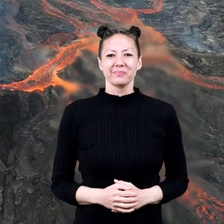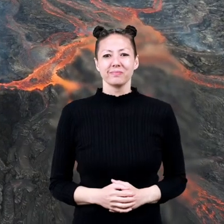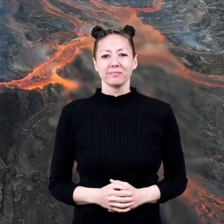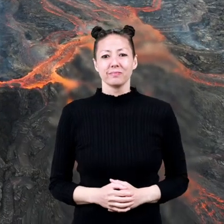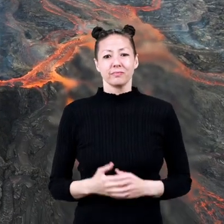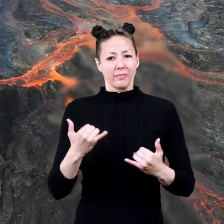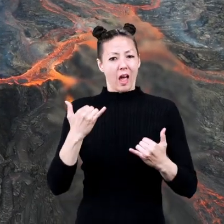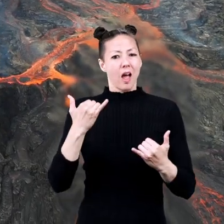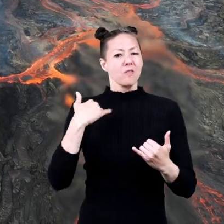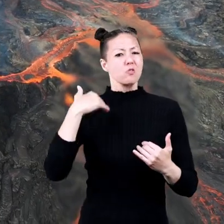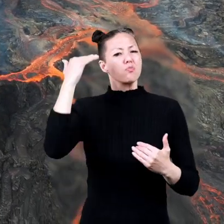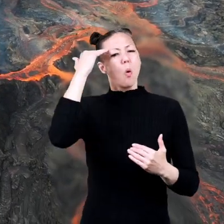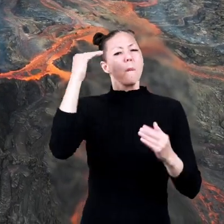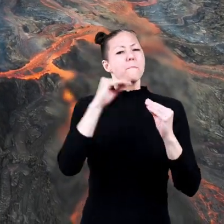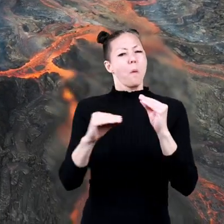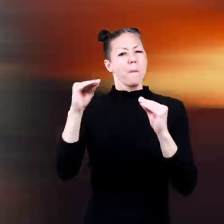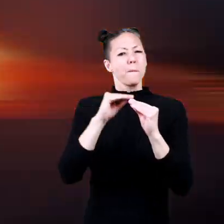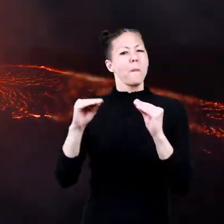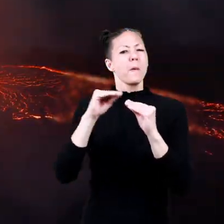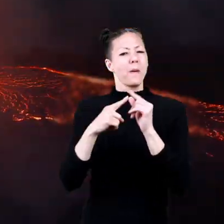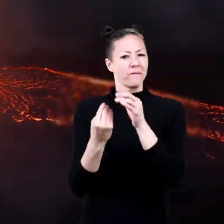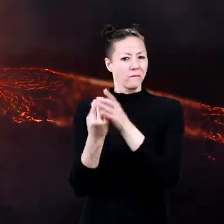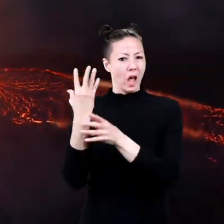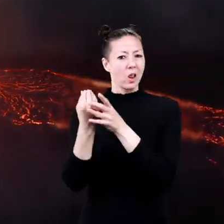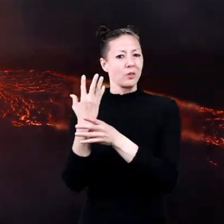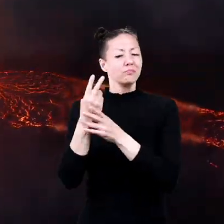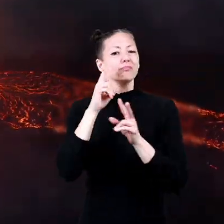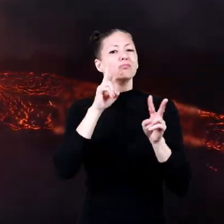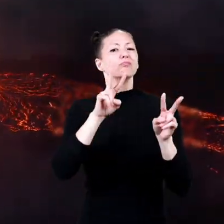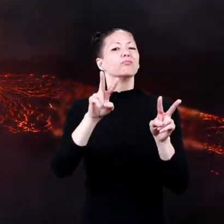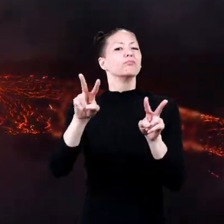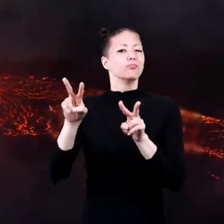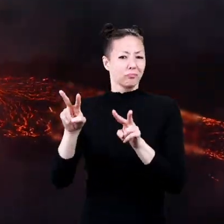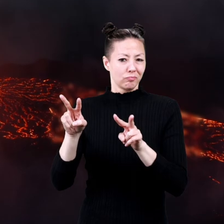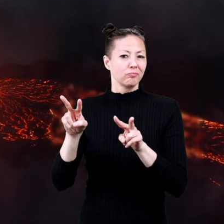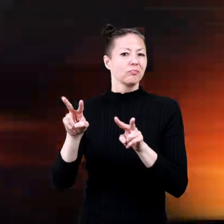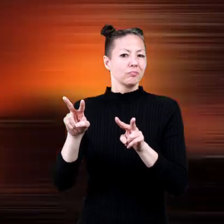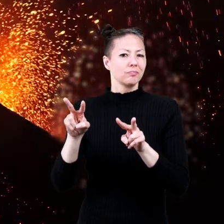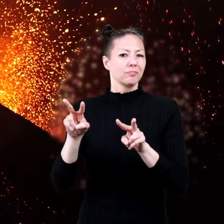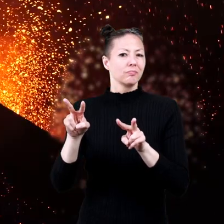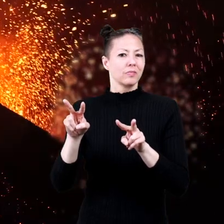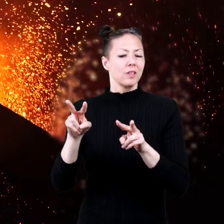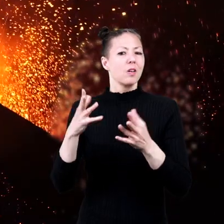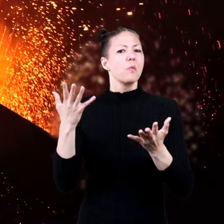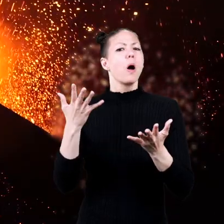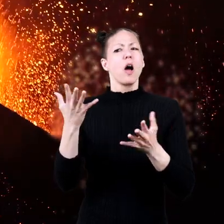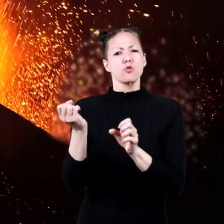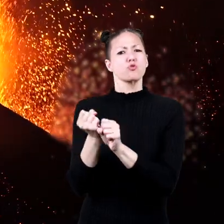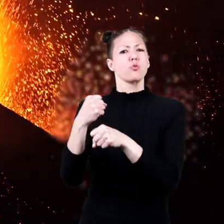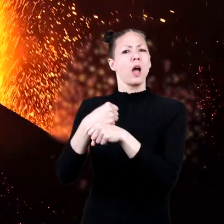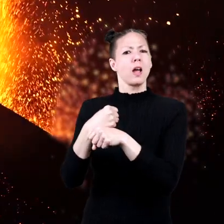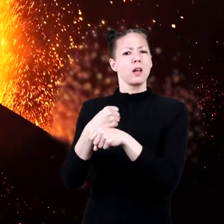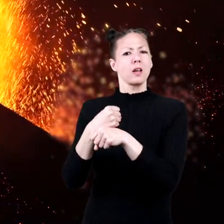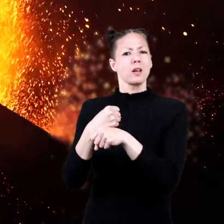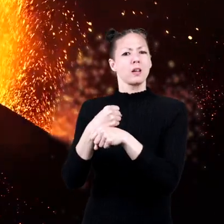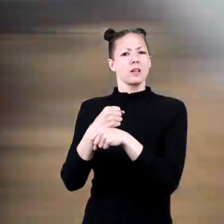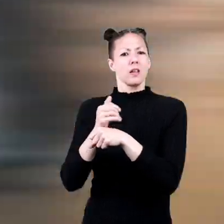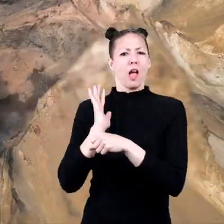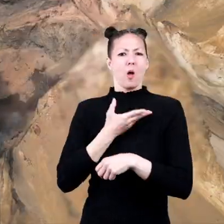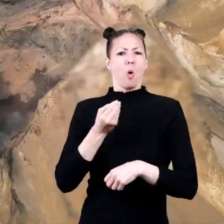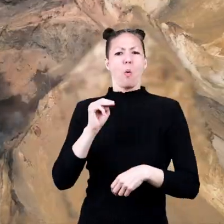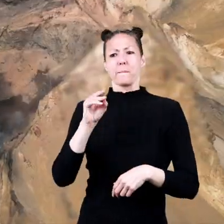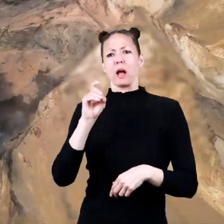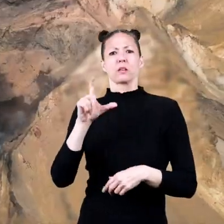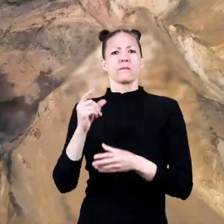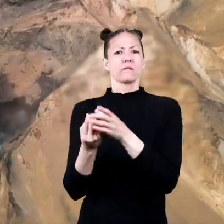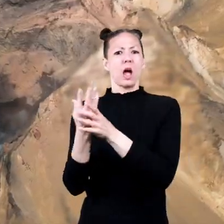now that we know more about volcanoes let's make one well not literally of course but we can create our own model